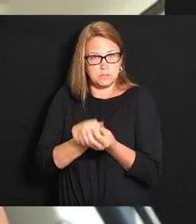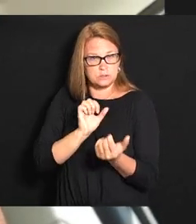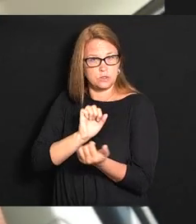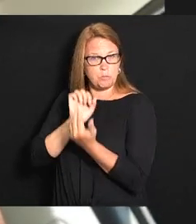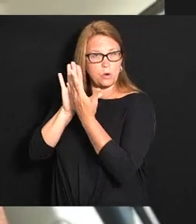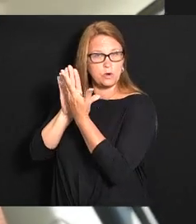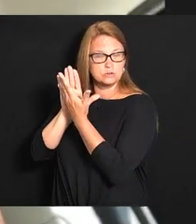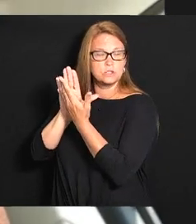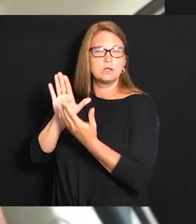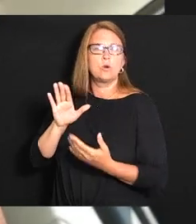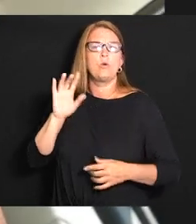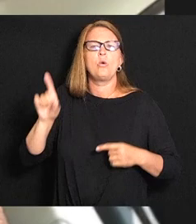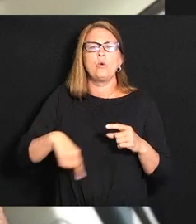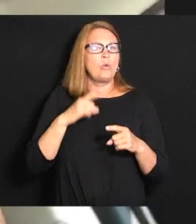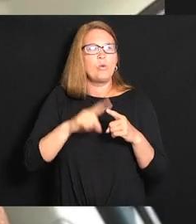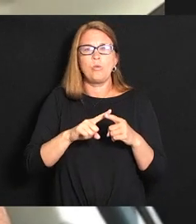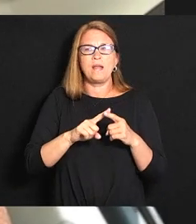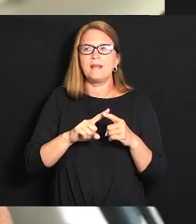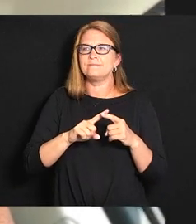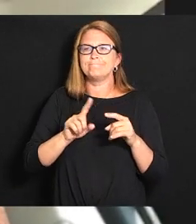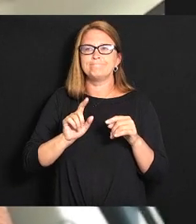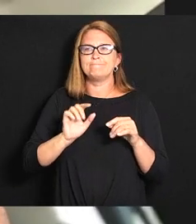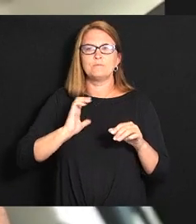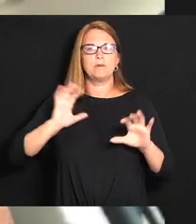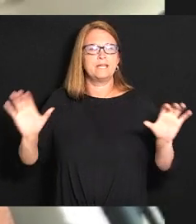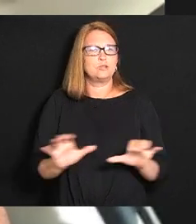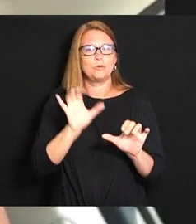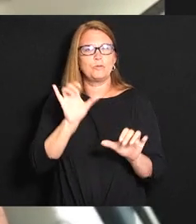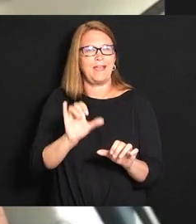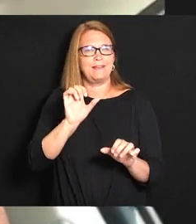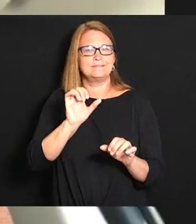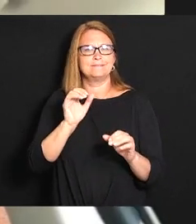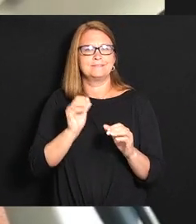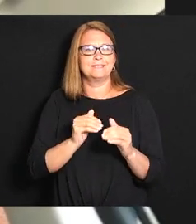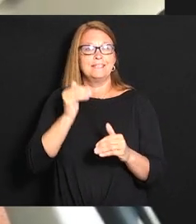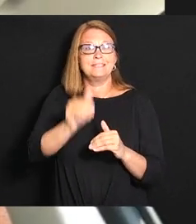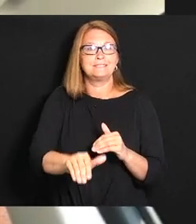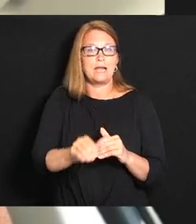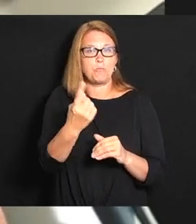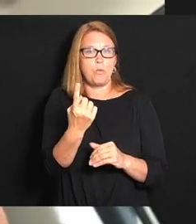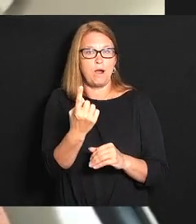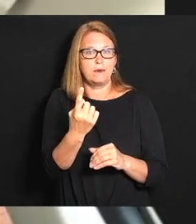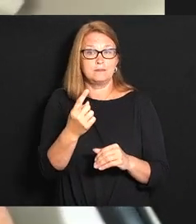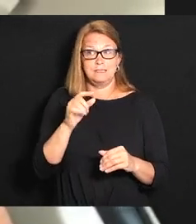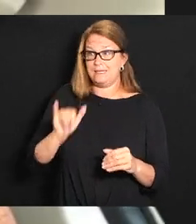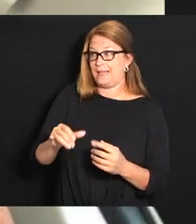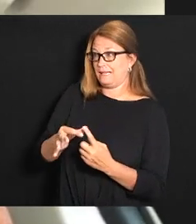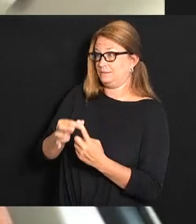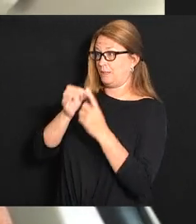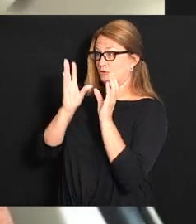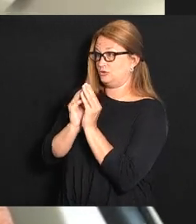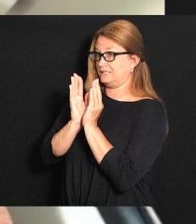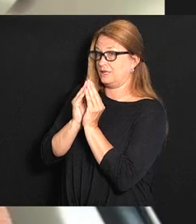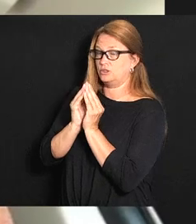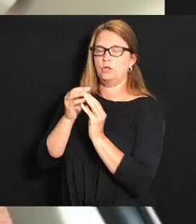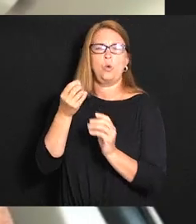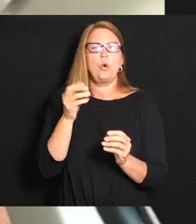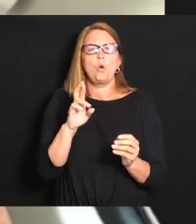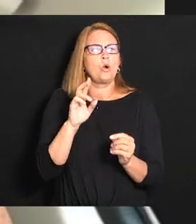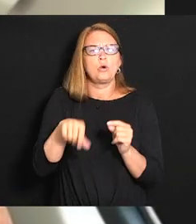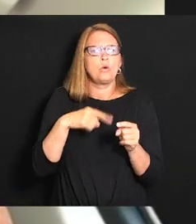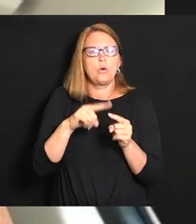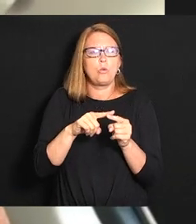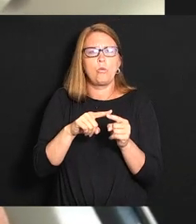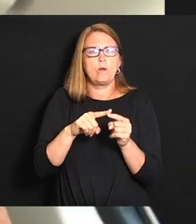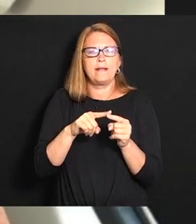when do you take step one to getting to that approach is that a special session if it's not a special session again when do you